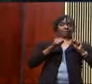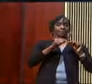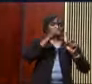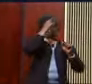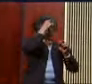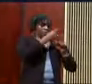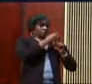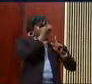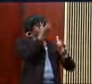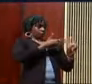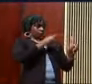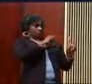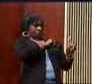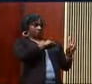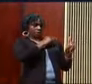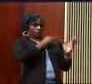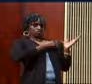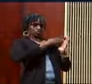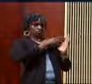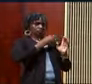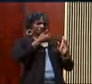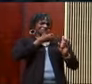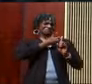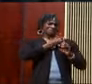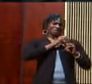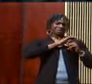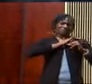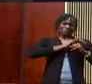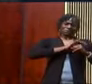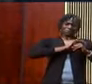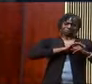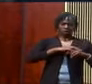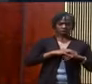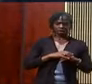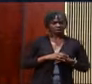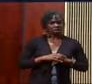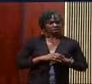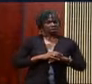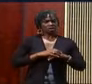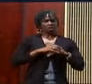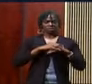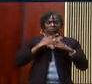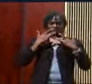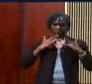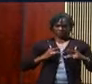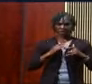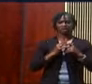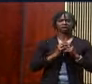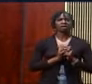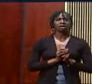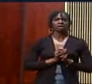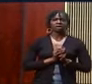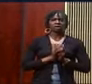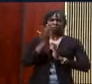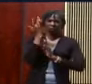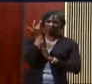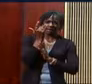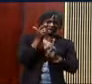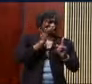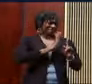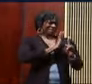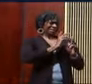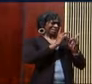text says, Nehemiah already stressed from being otherized. Nehemiah already stressed because of his